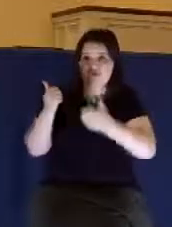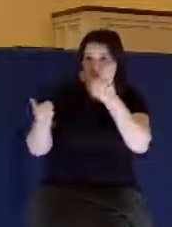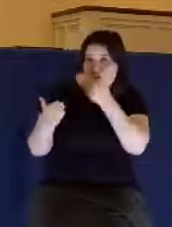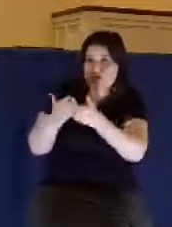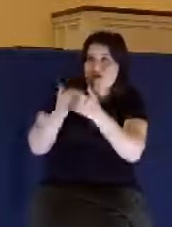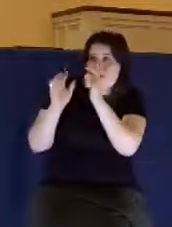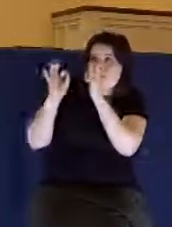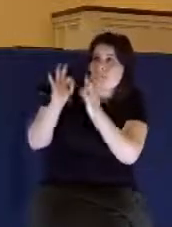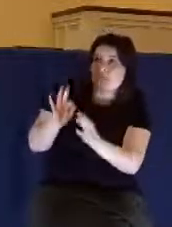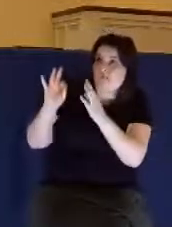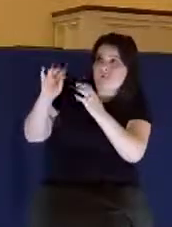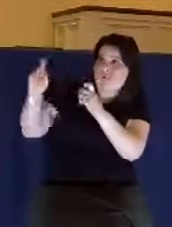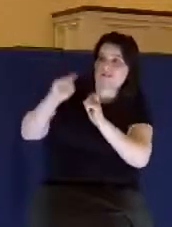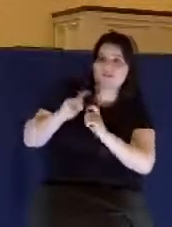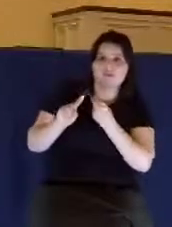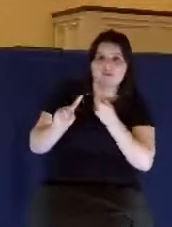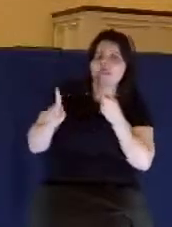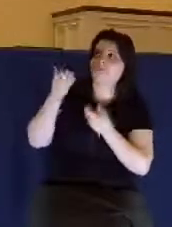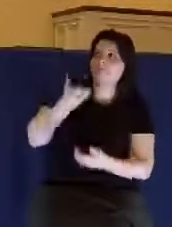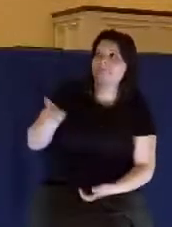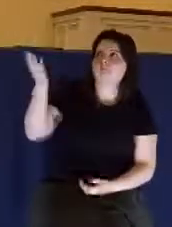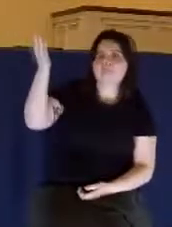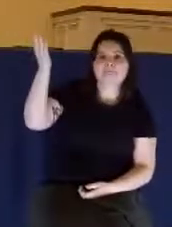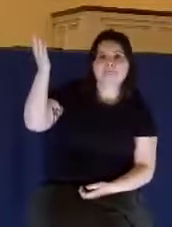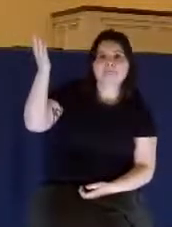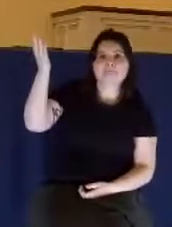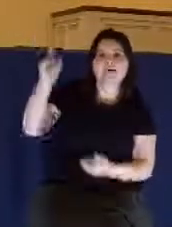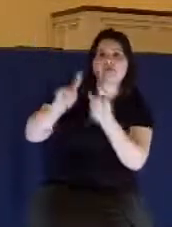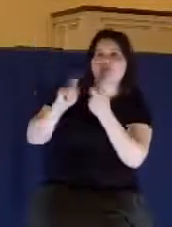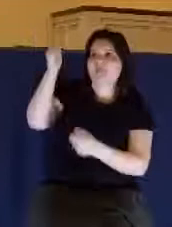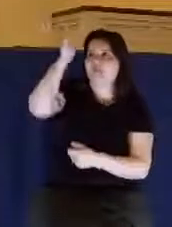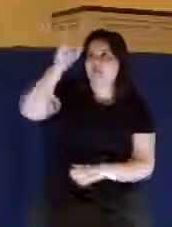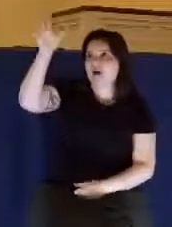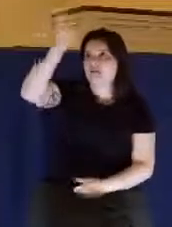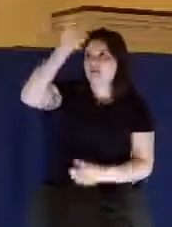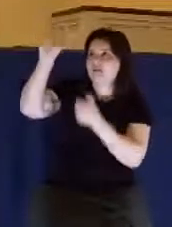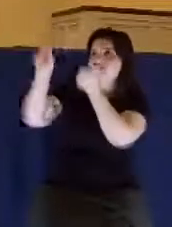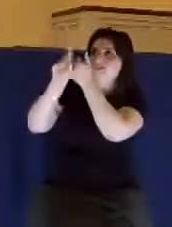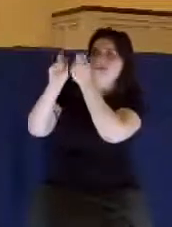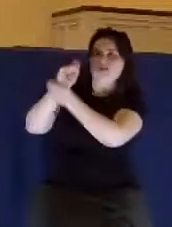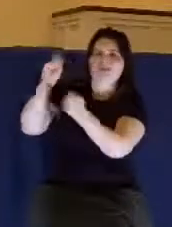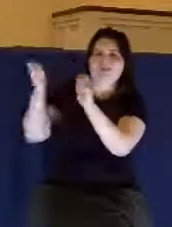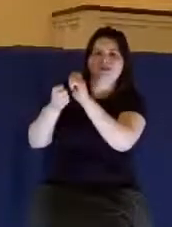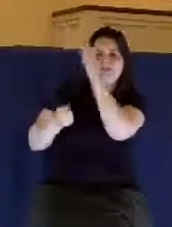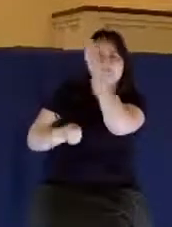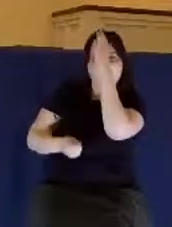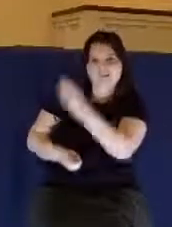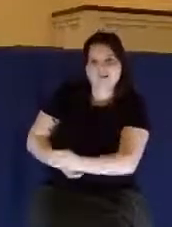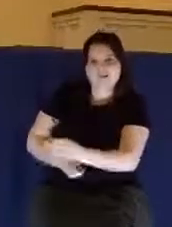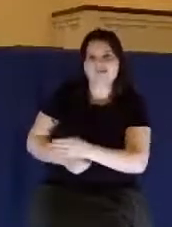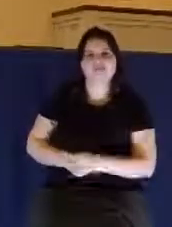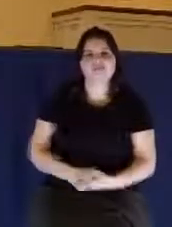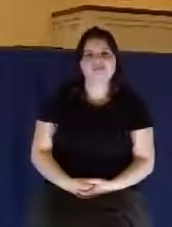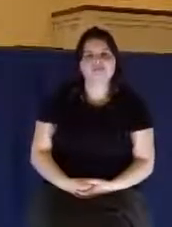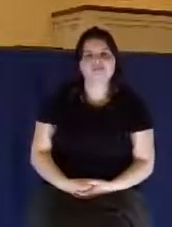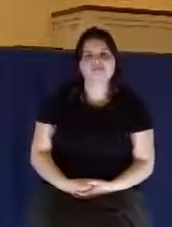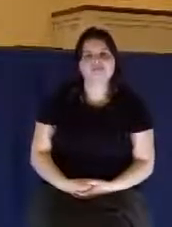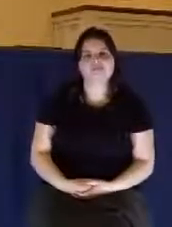is from above and cometh down from the Father of lights with whom there's no veritableness, neither shadow of turning.